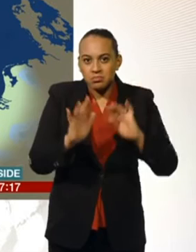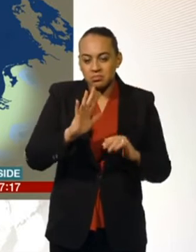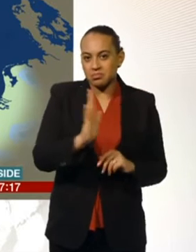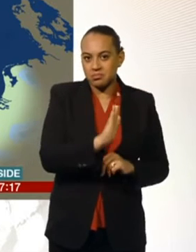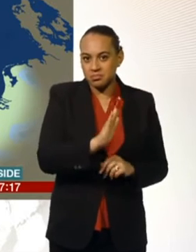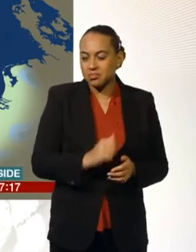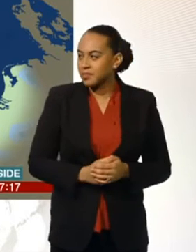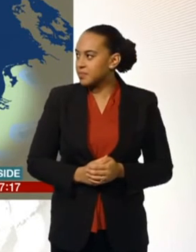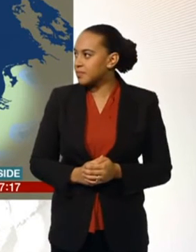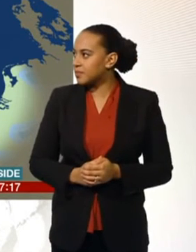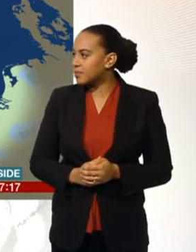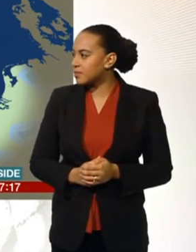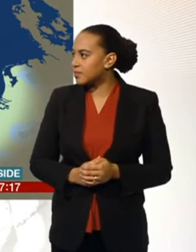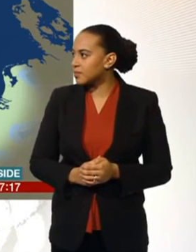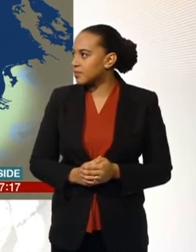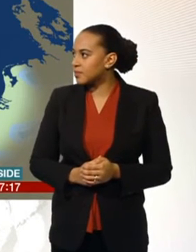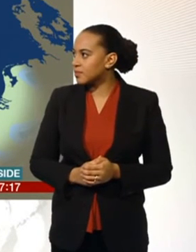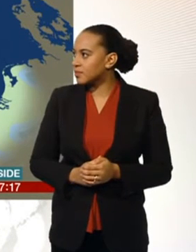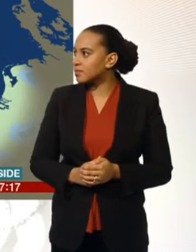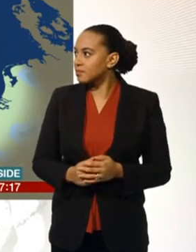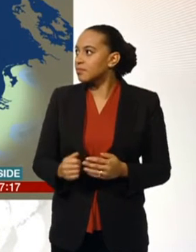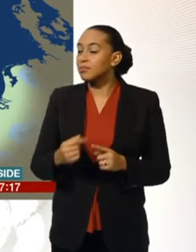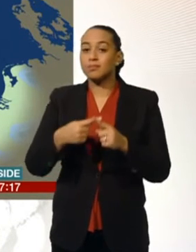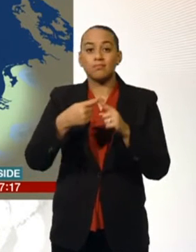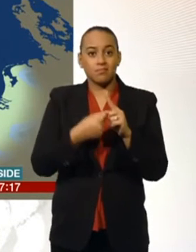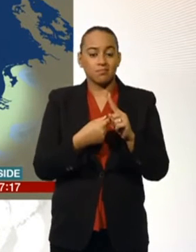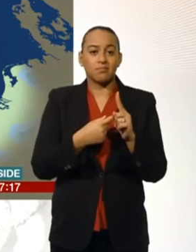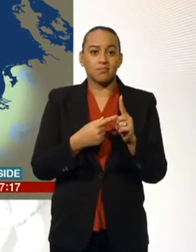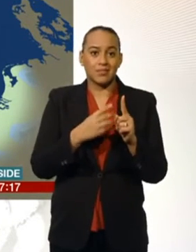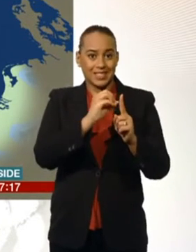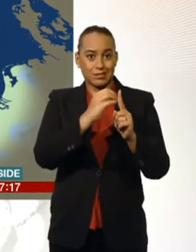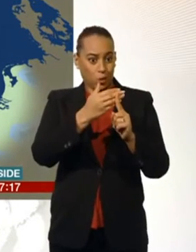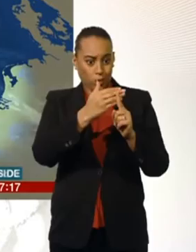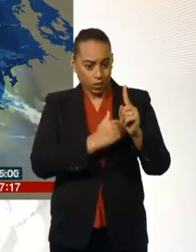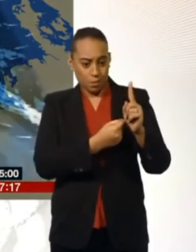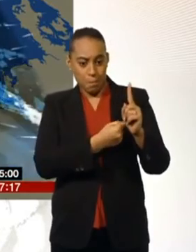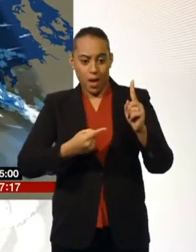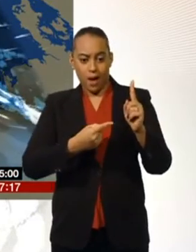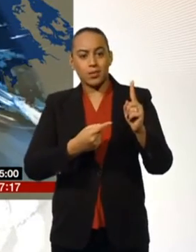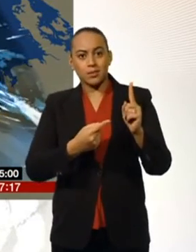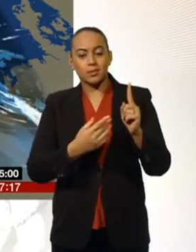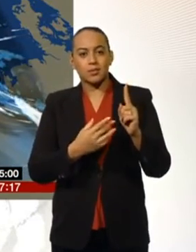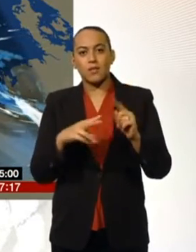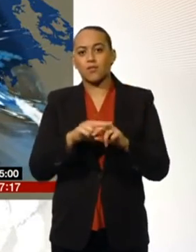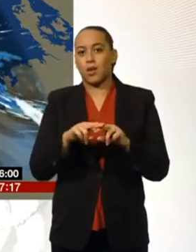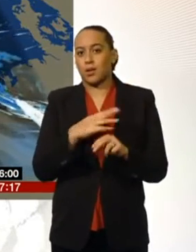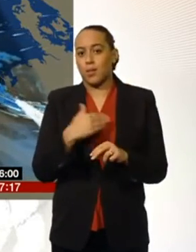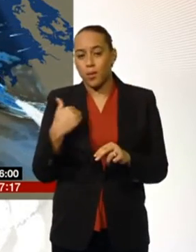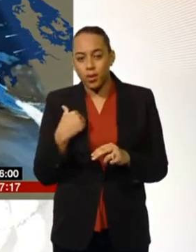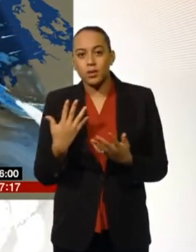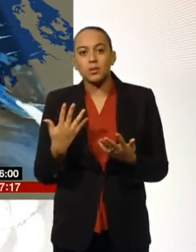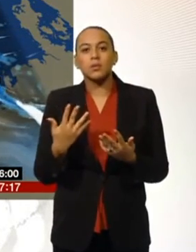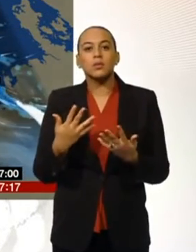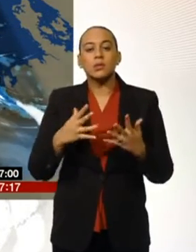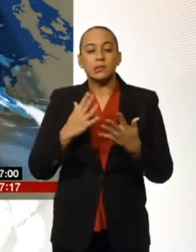showers push in. And away from that, temperatures dropping widely below freezing. A widespread frost into Friday morning. A